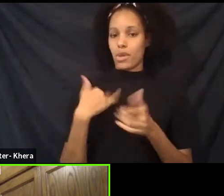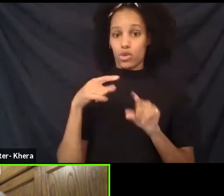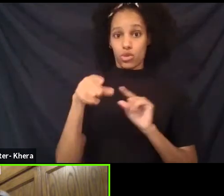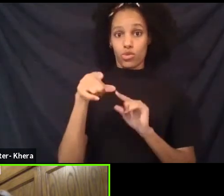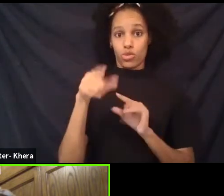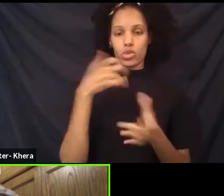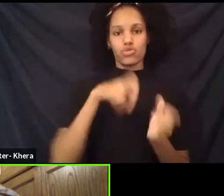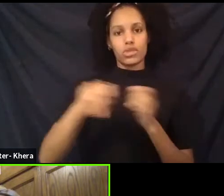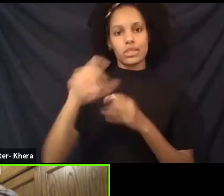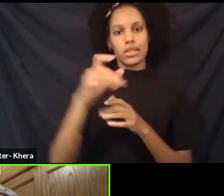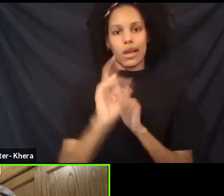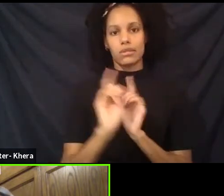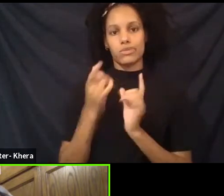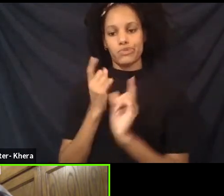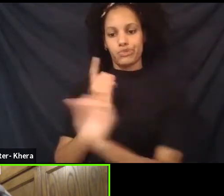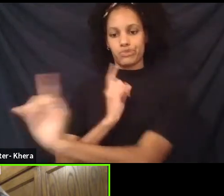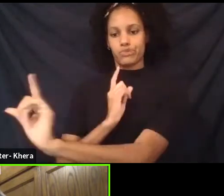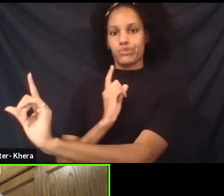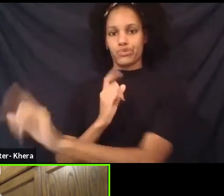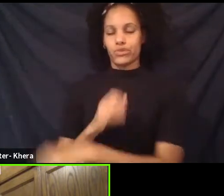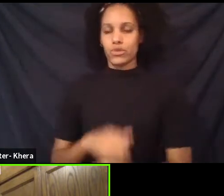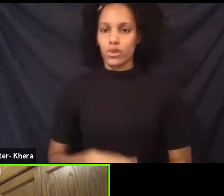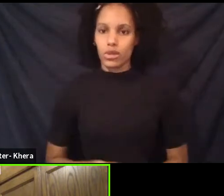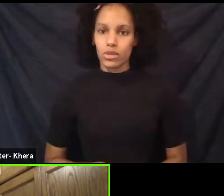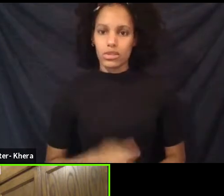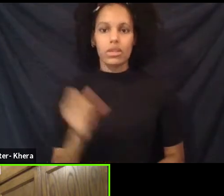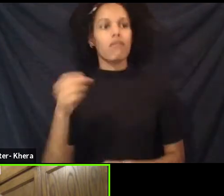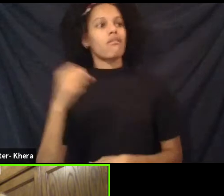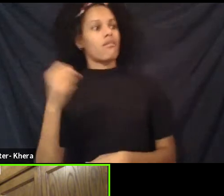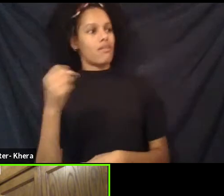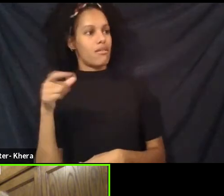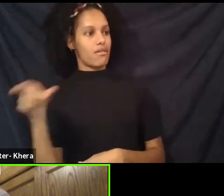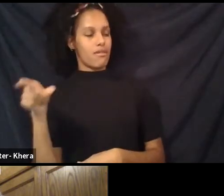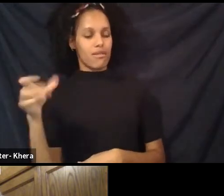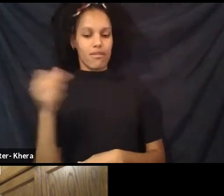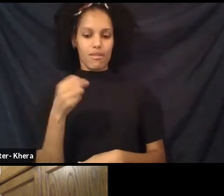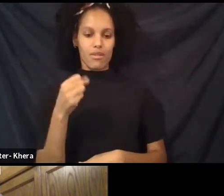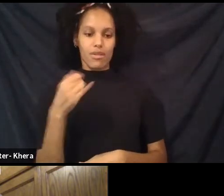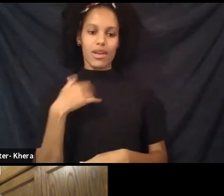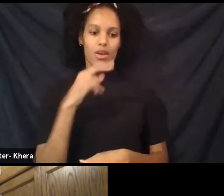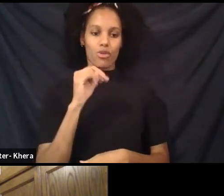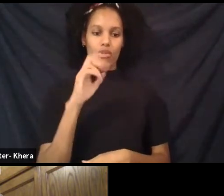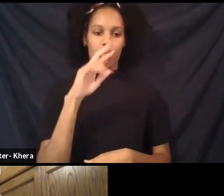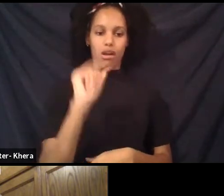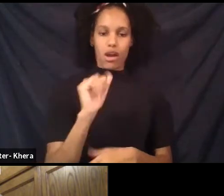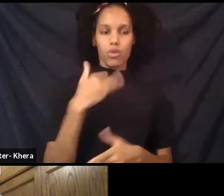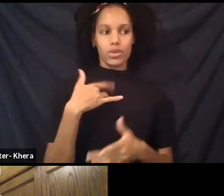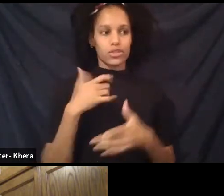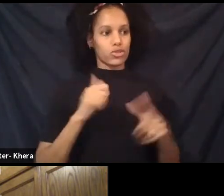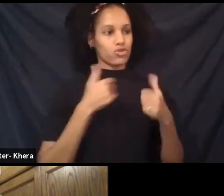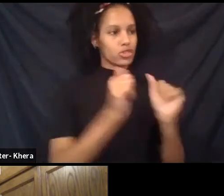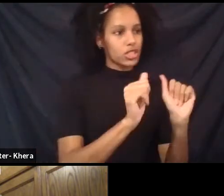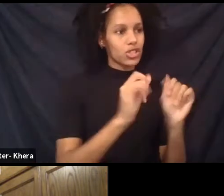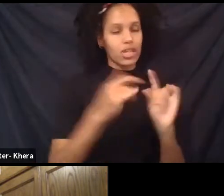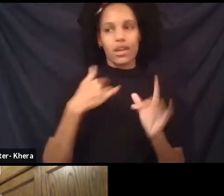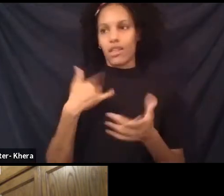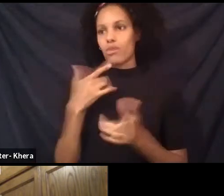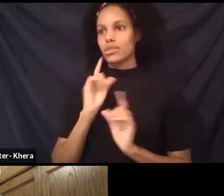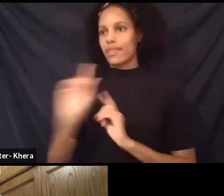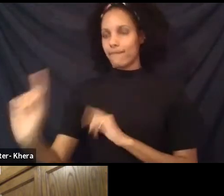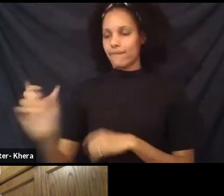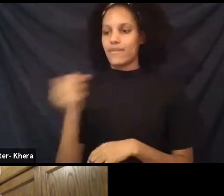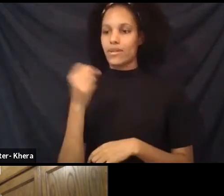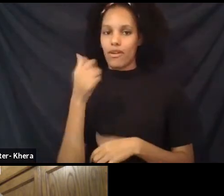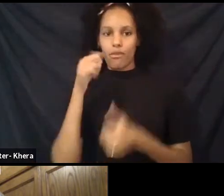Oh, yeah. It was the Bush Women audition and Nora was auditioning at the time. Yeah, yeah, yeah. Yes. Yes, many years ago. So, I remember you from back then.